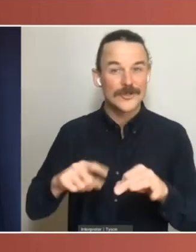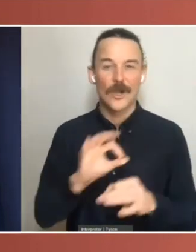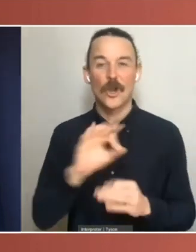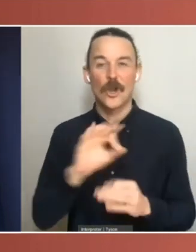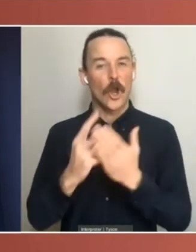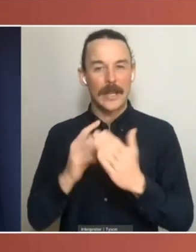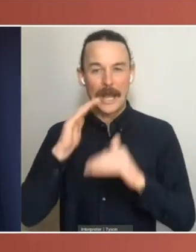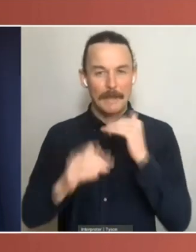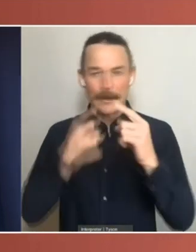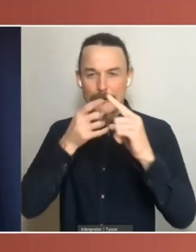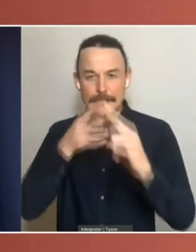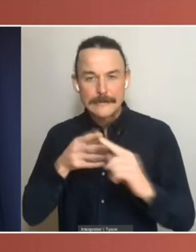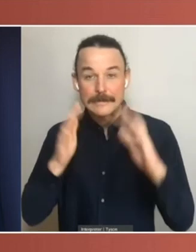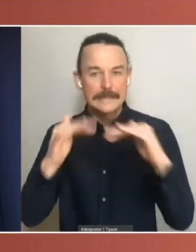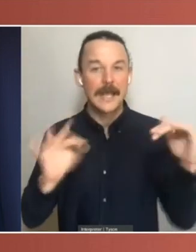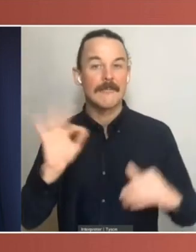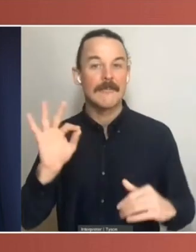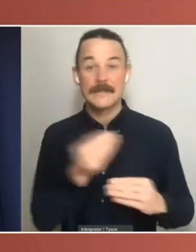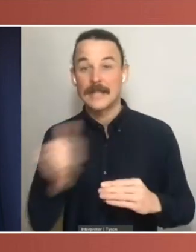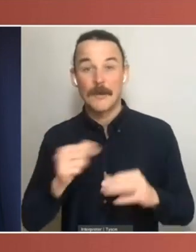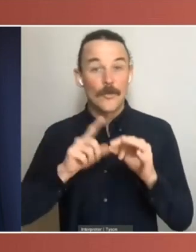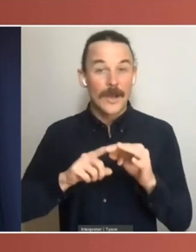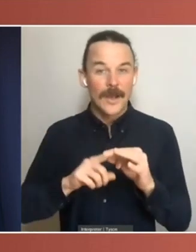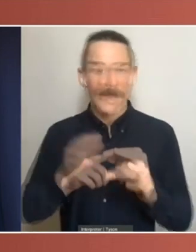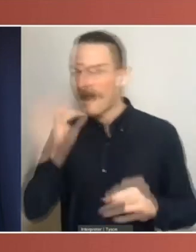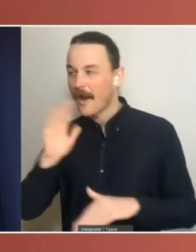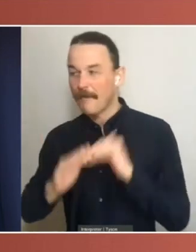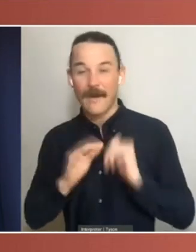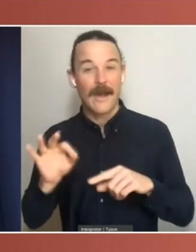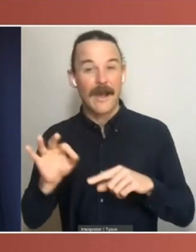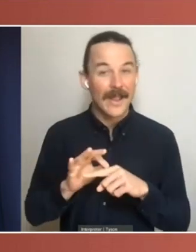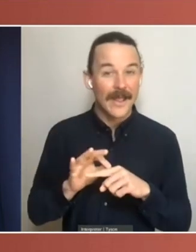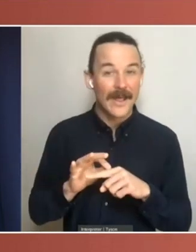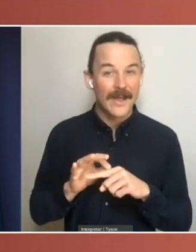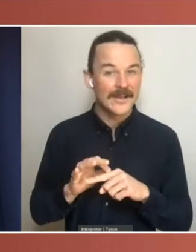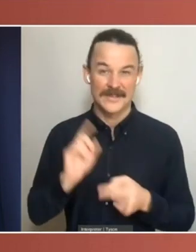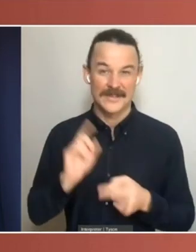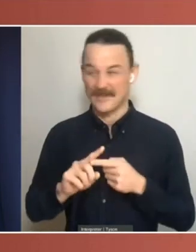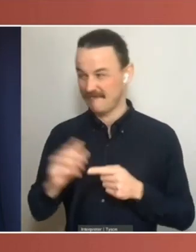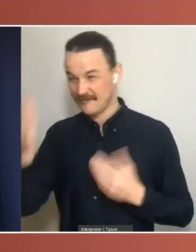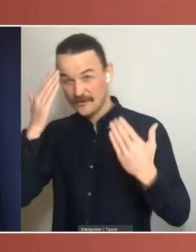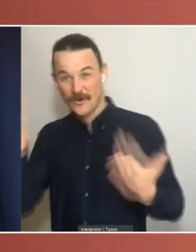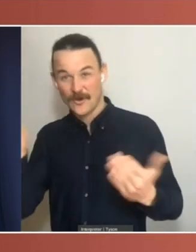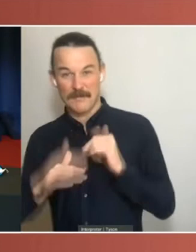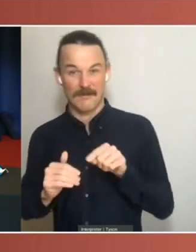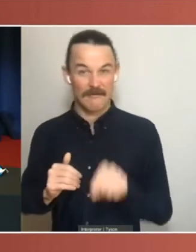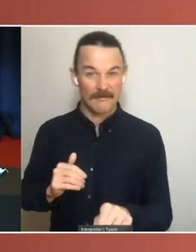the colour, there was the same lack of knowledge of the colour in both chambers, that's for sure. Yeah.